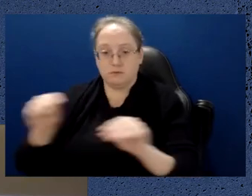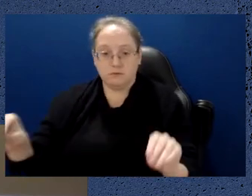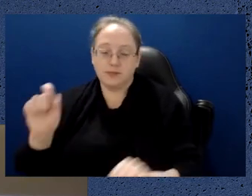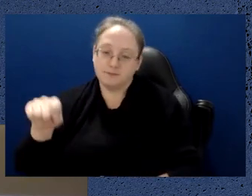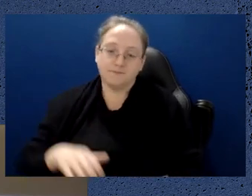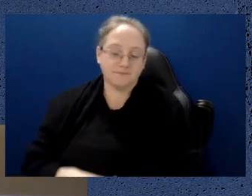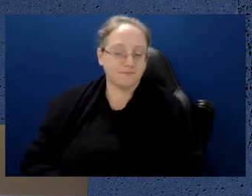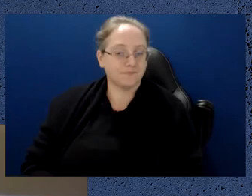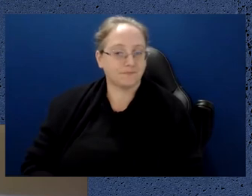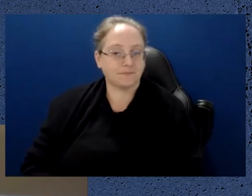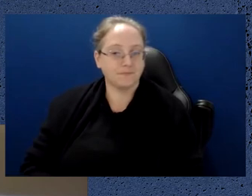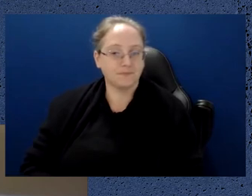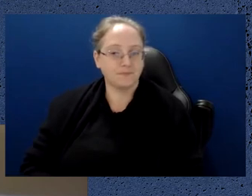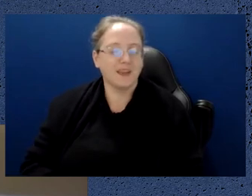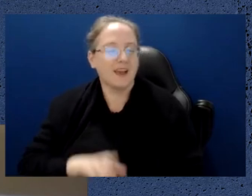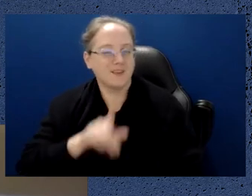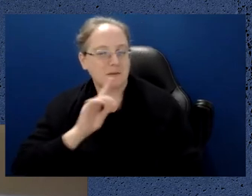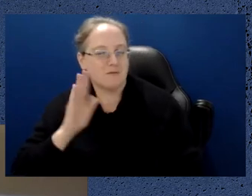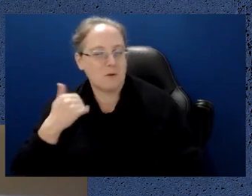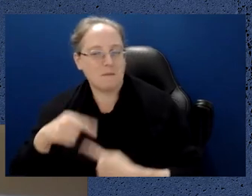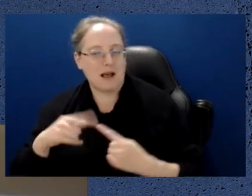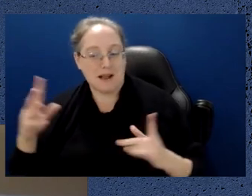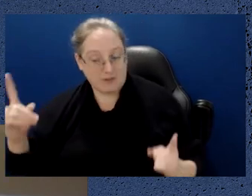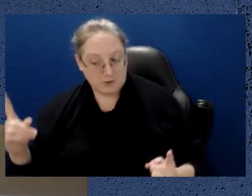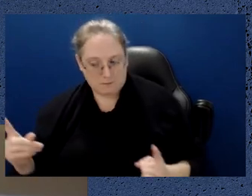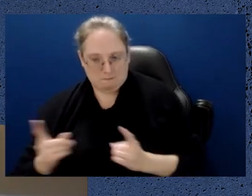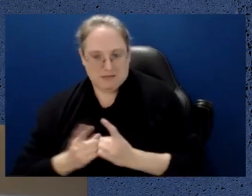question about coming together initially to share that key.